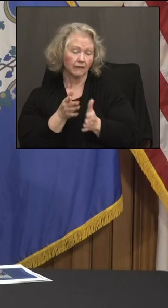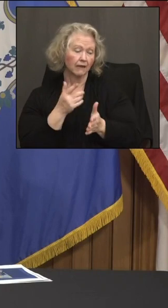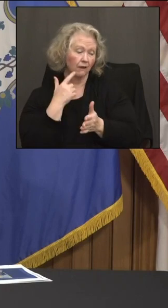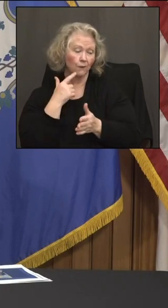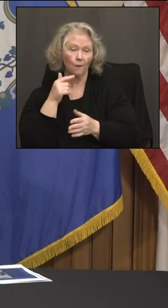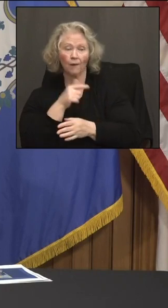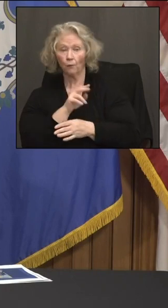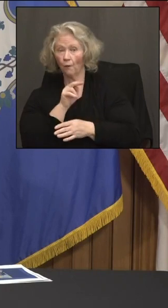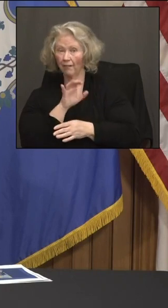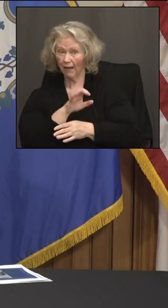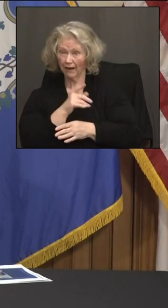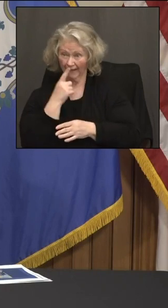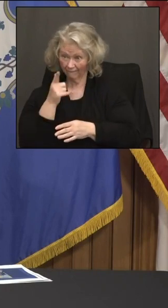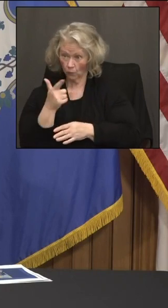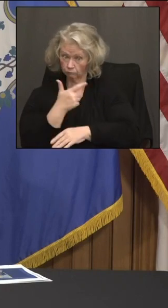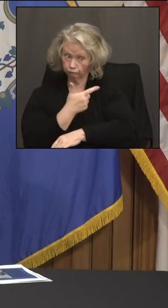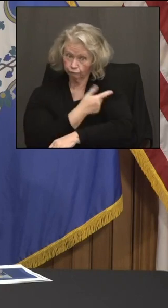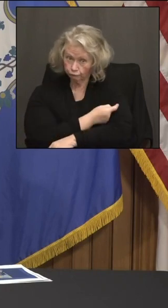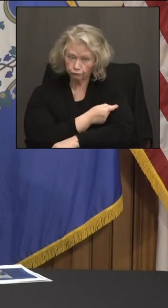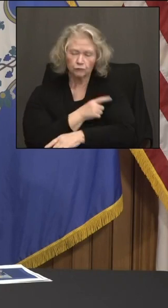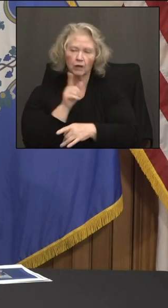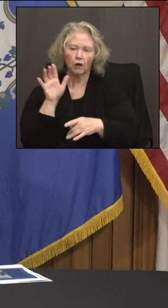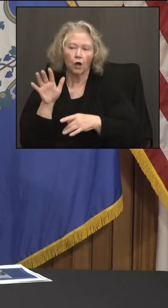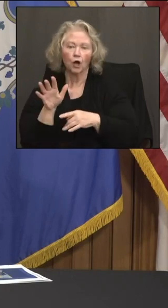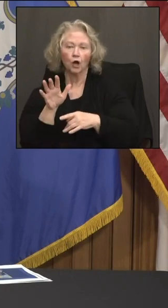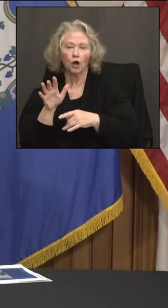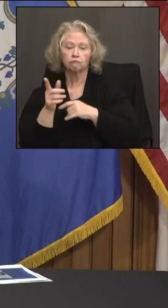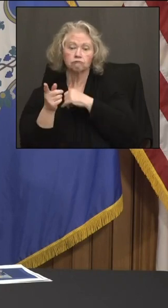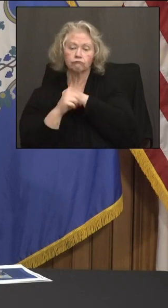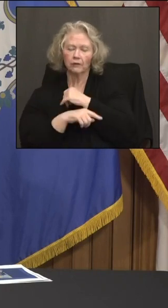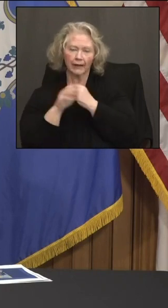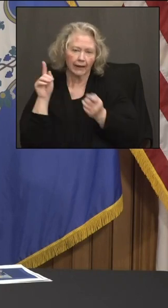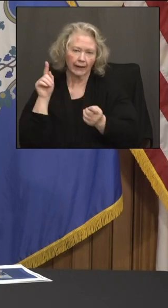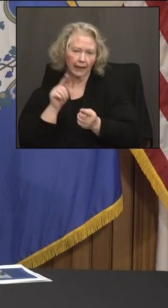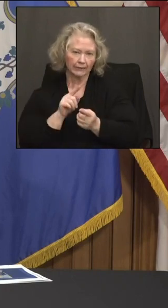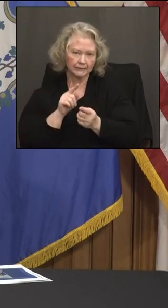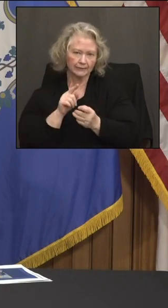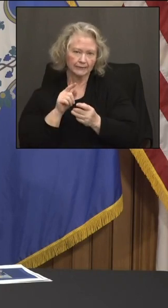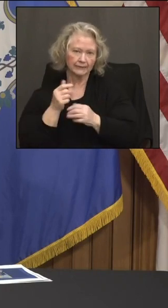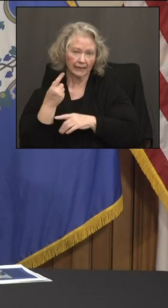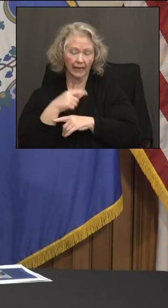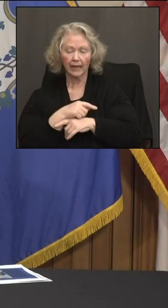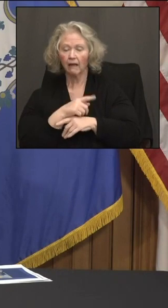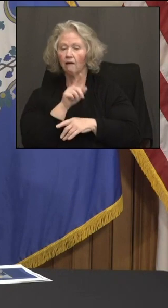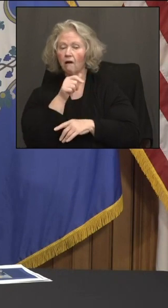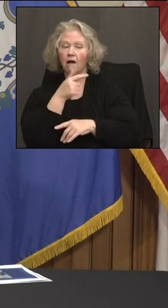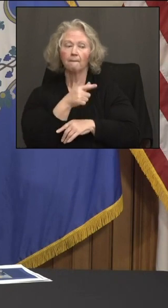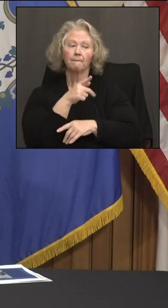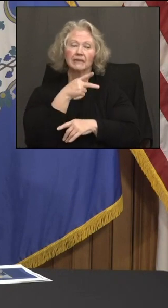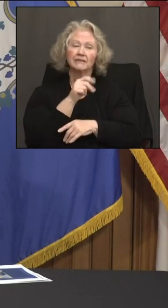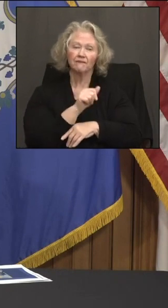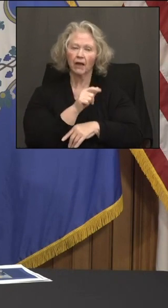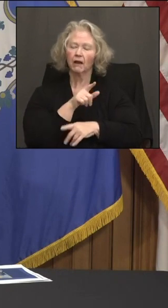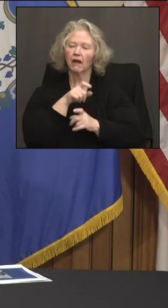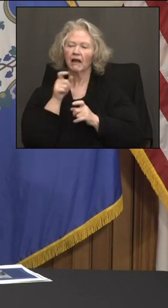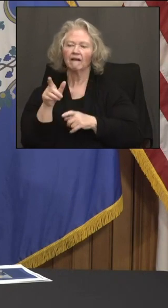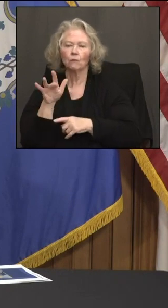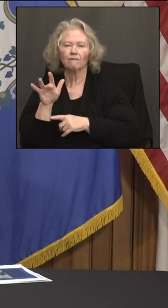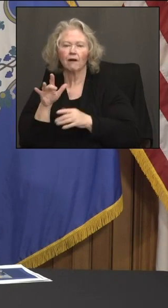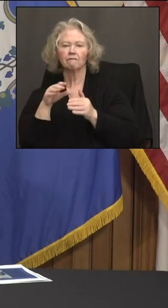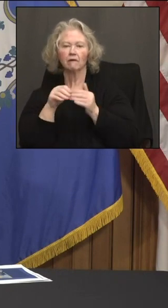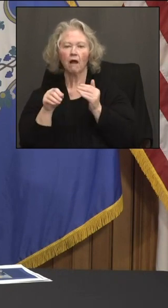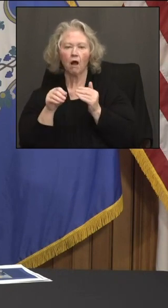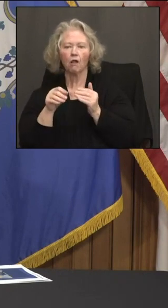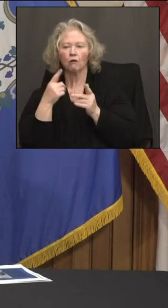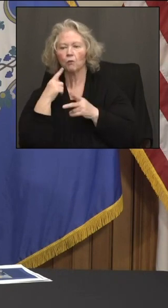sentences for those who get vaccinated. And in Pennsylvania, they're getting $25 for their commissary. Do you have any interest in doing something similar